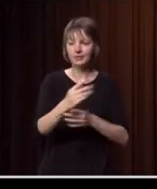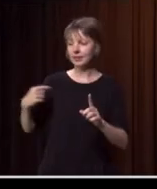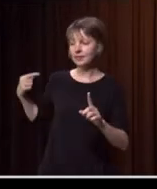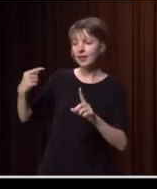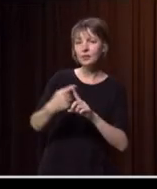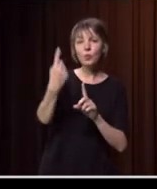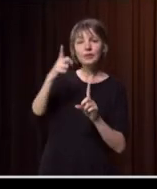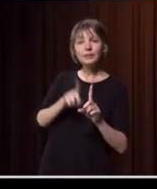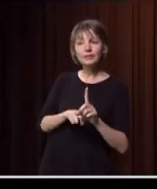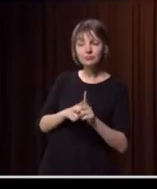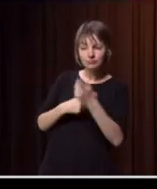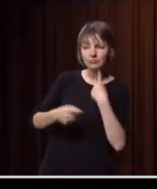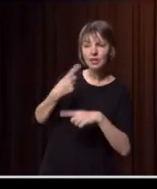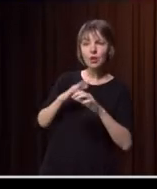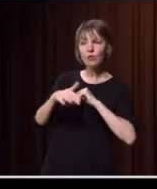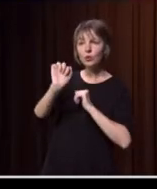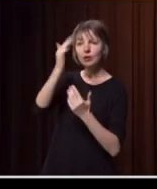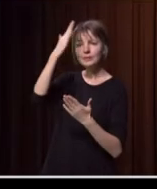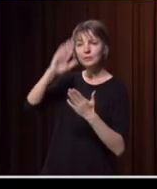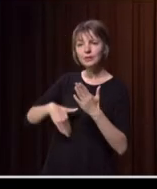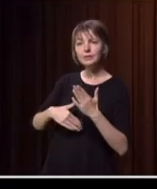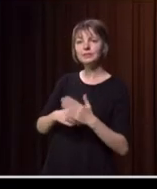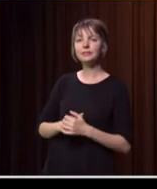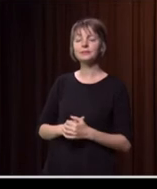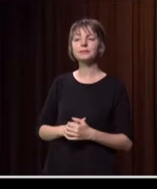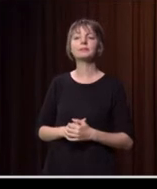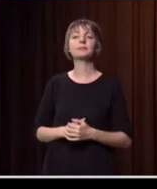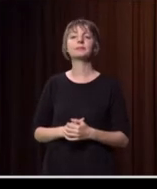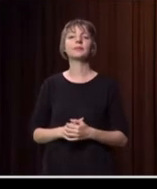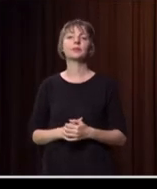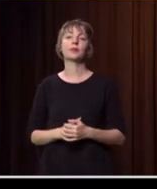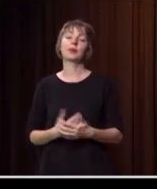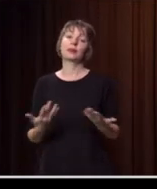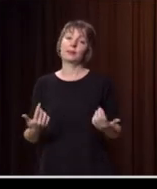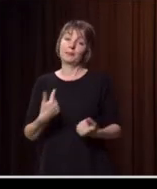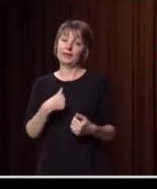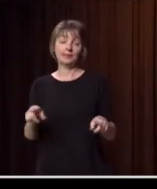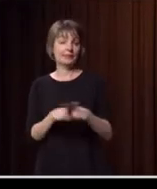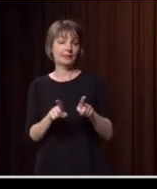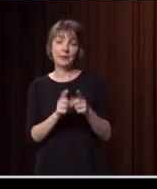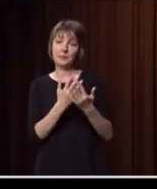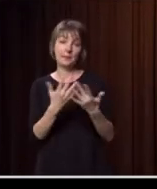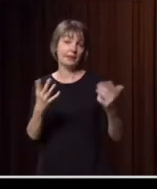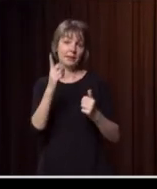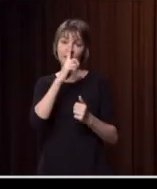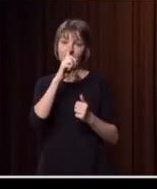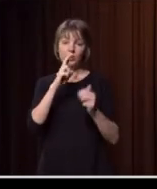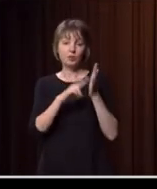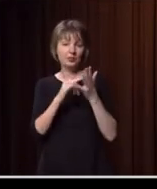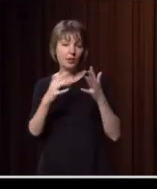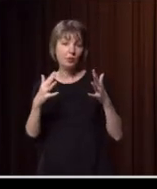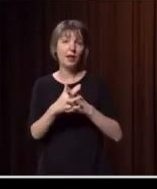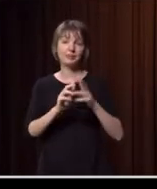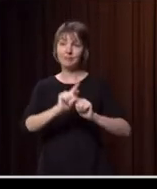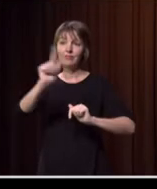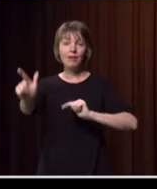meant for you personally? Oh Lydia, I think like so many people across New South Wales and further afield with these